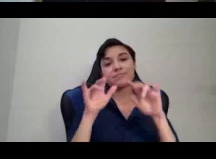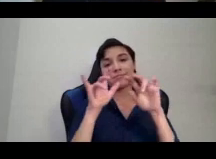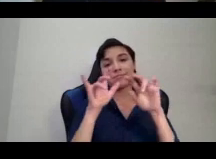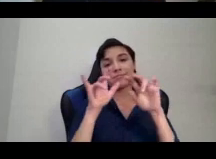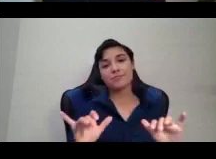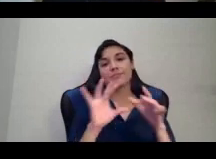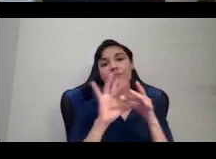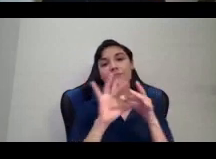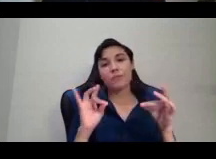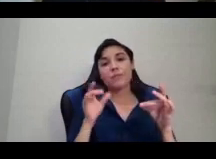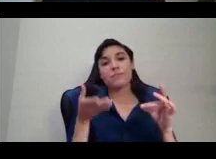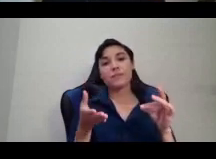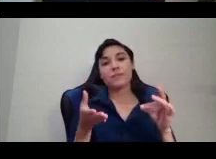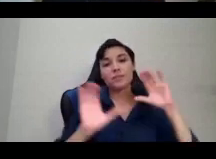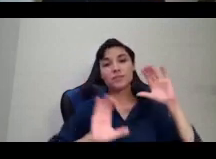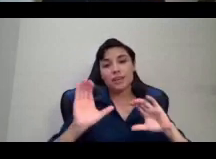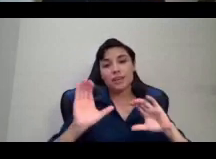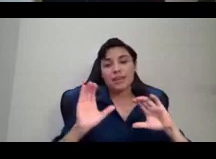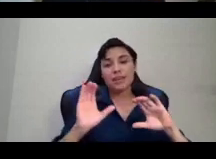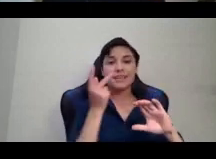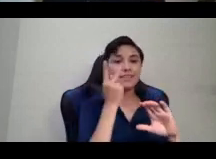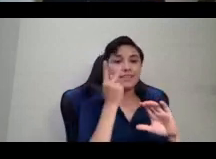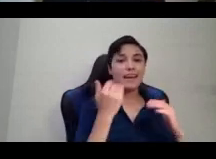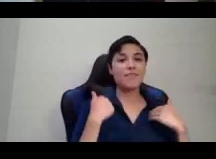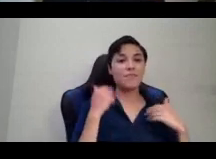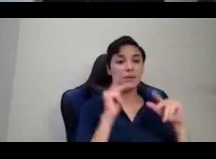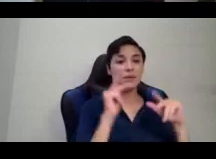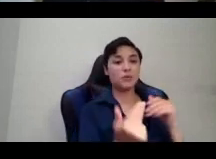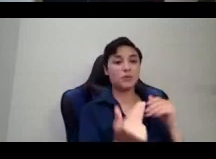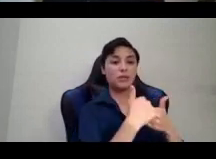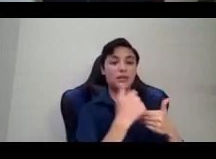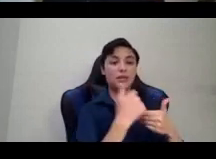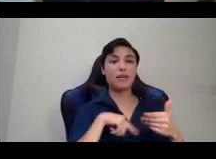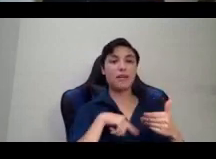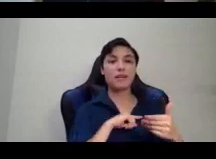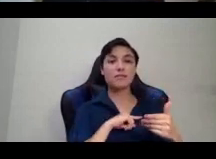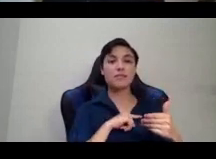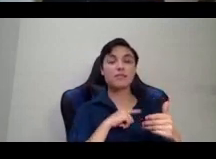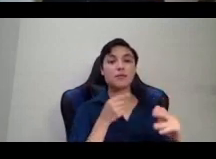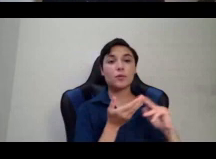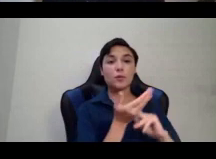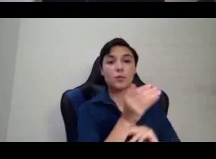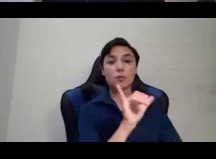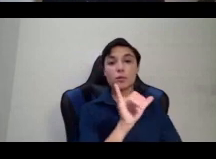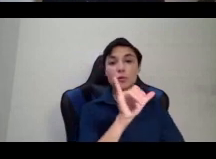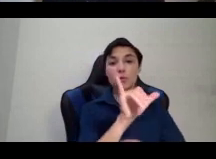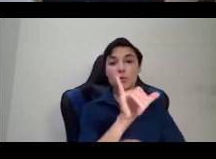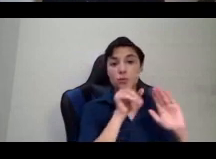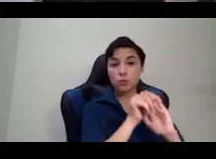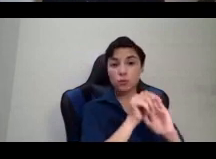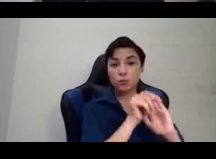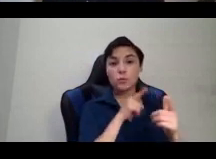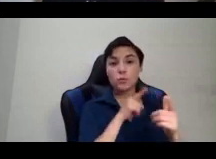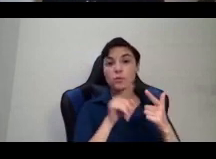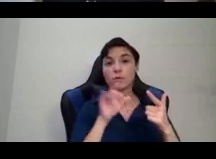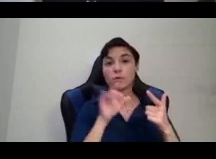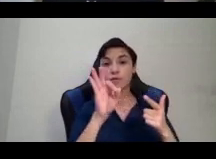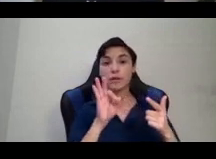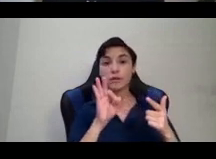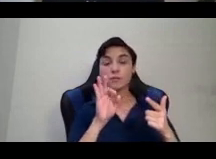joining us from Facebook. So you can go ahead and type your questions in the chat, and I will do my best to answer them.